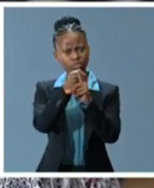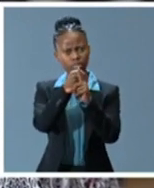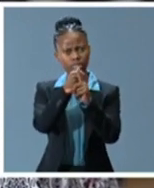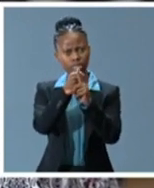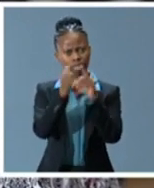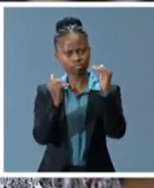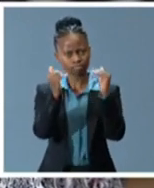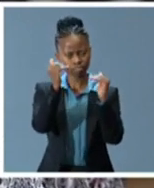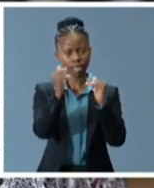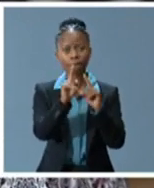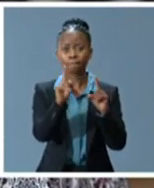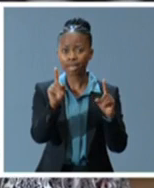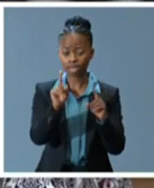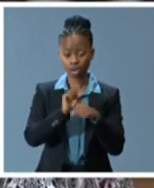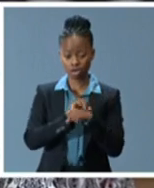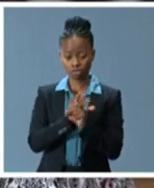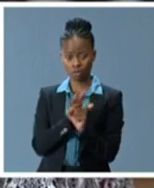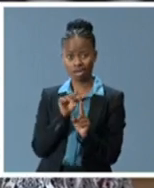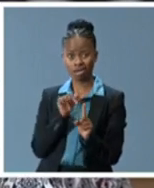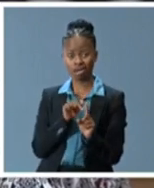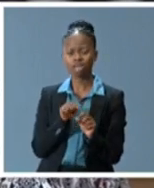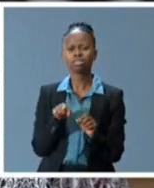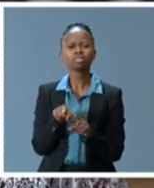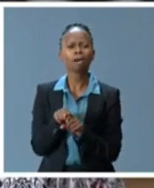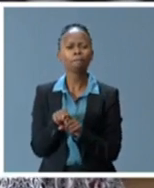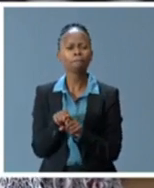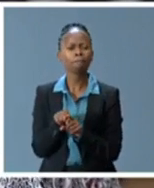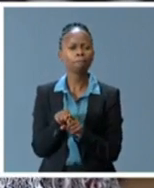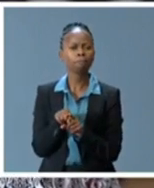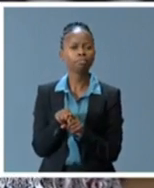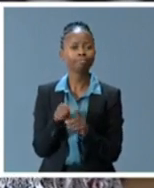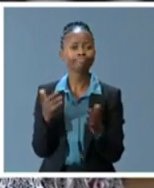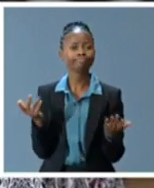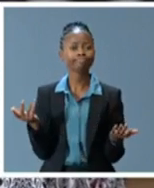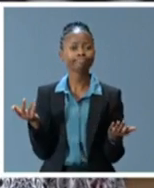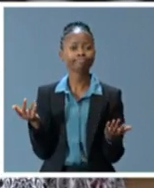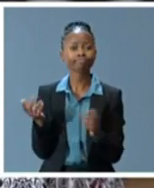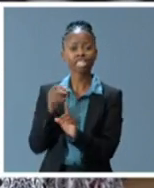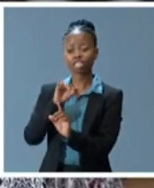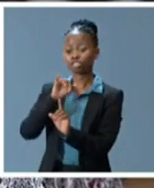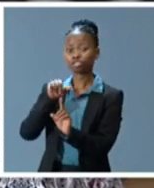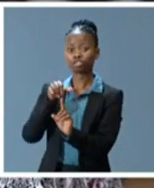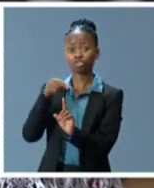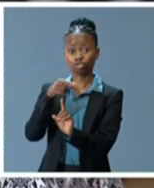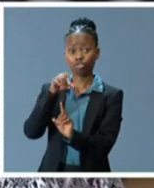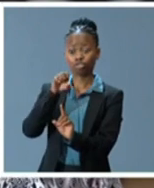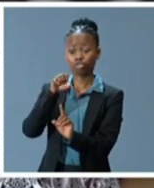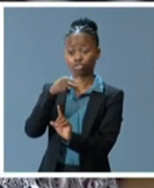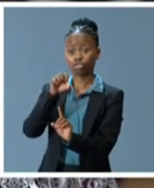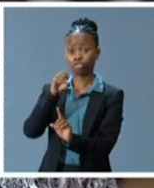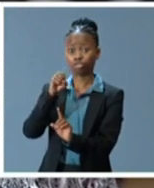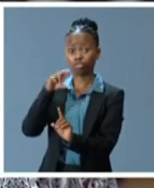crisis of COVID-19 and the public killing of George Floyd, world have